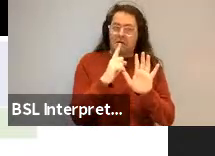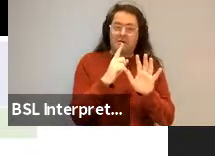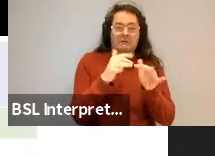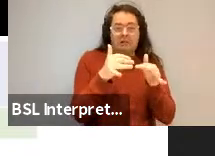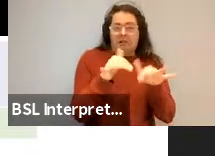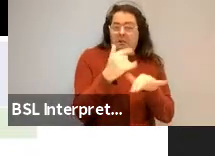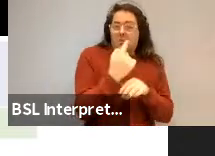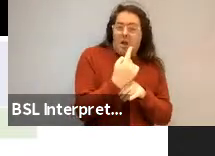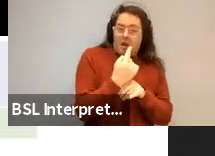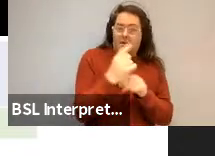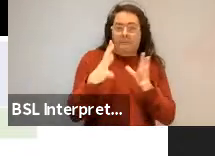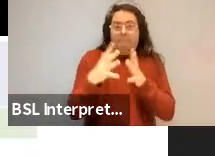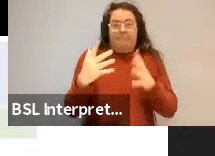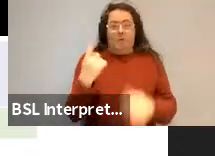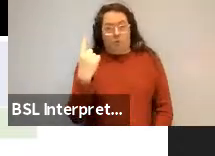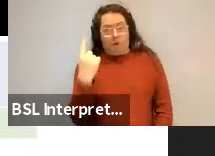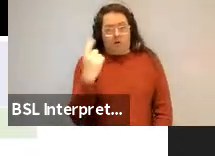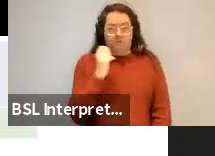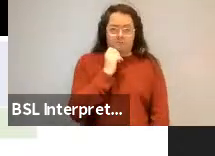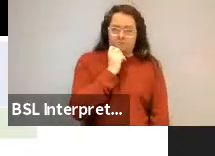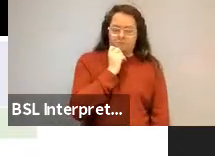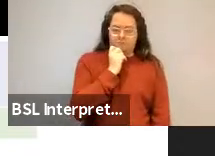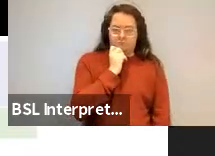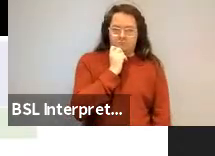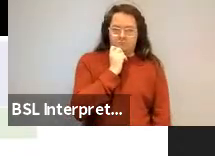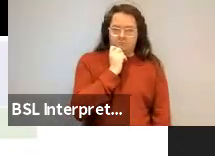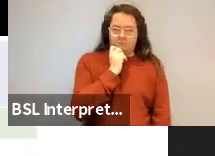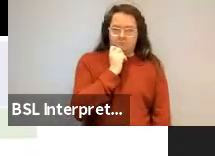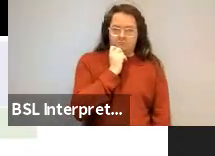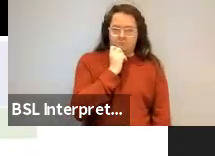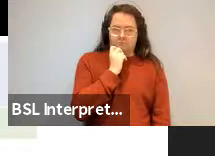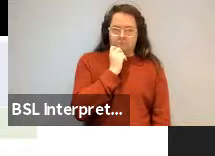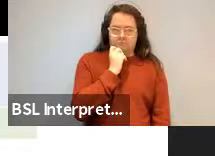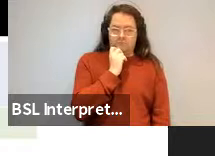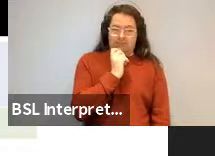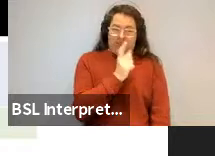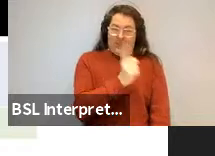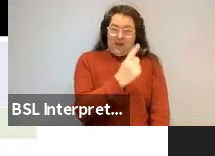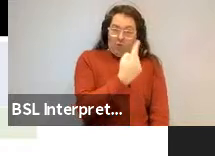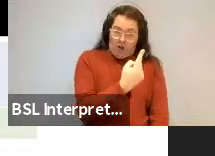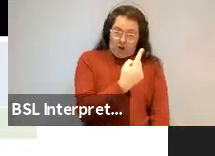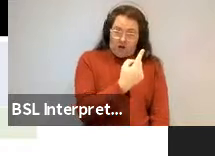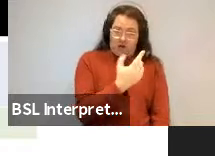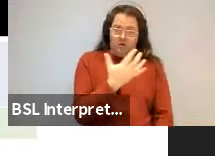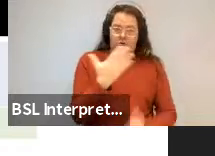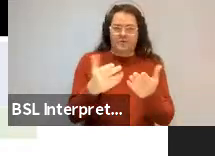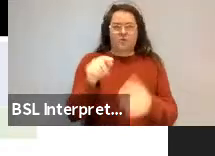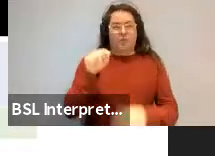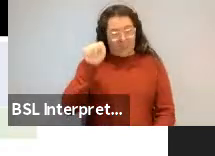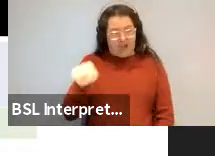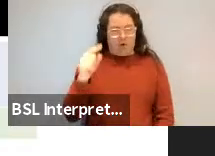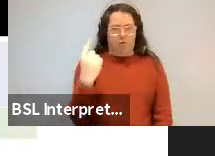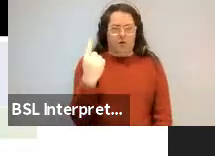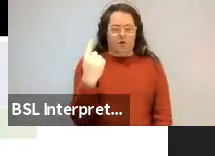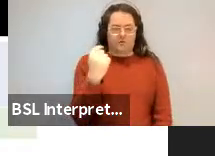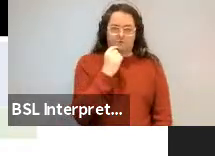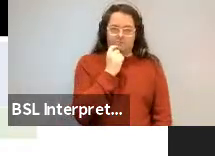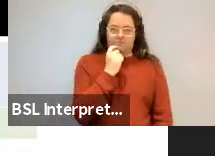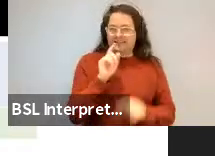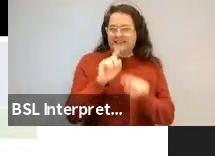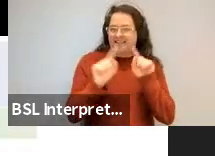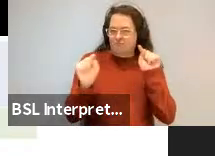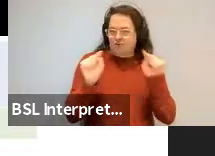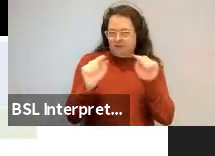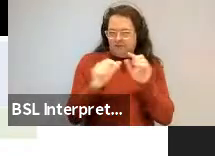versus a big one, that one versus that one. So the, the difference is that when you